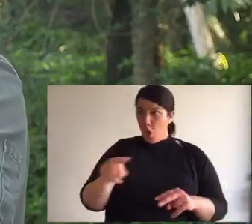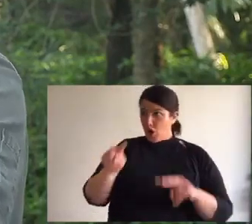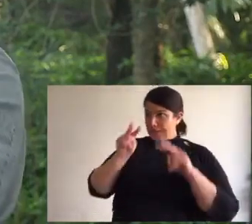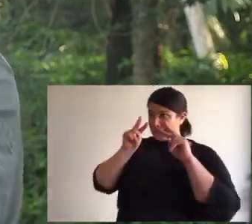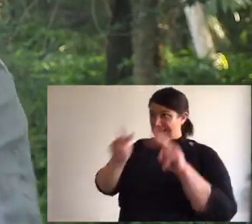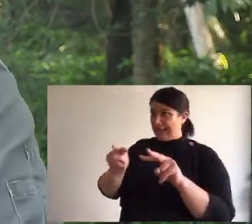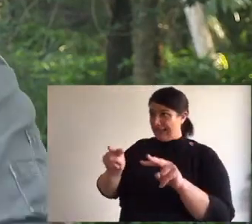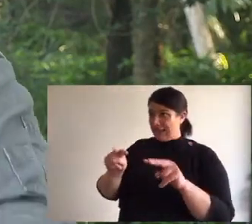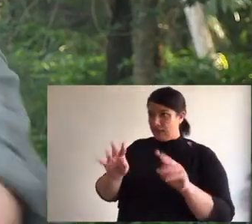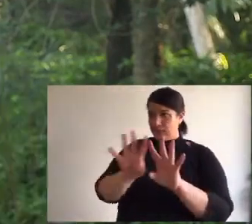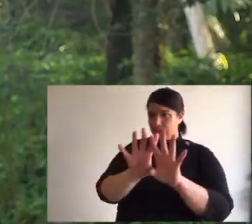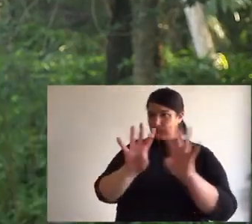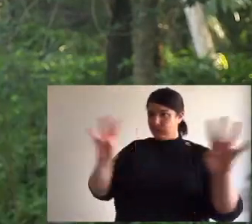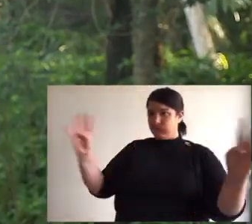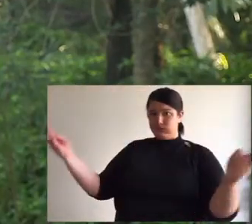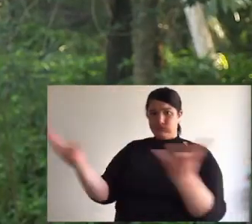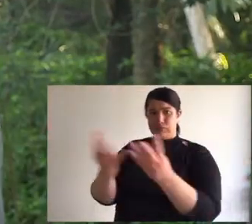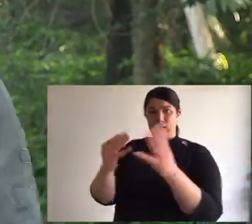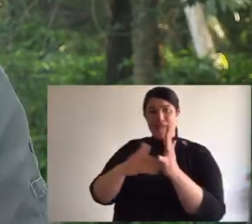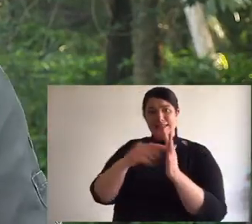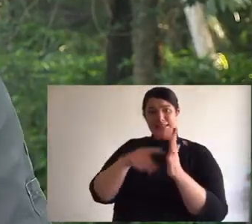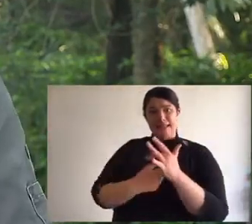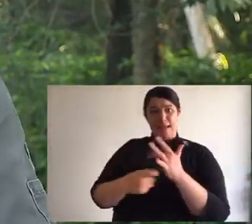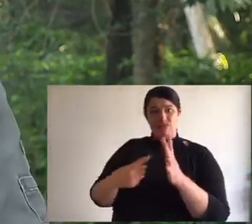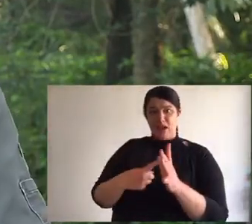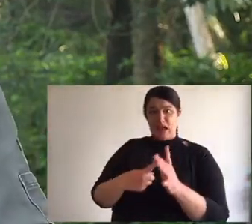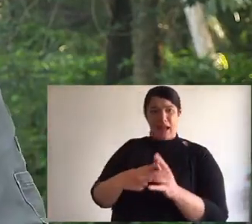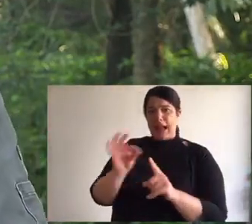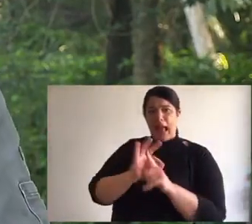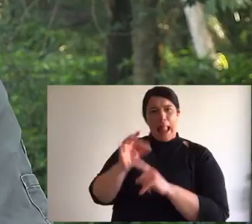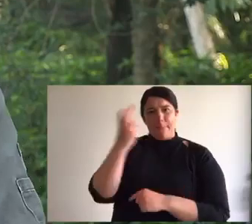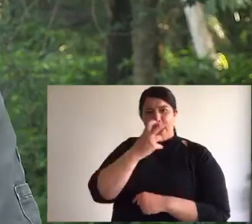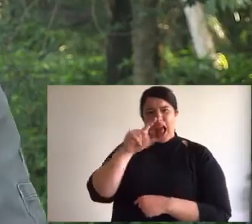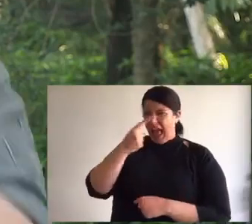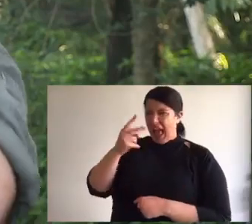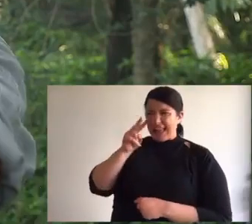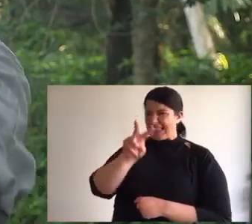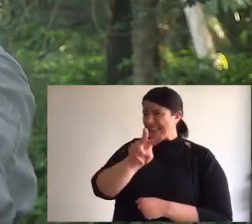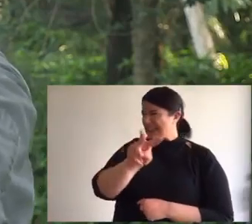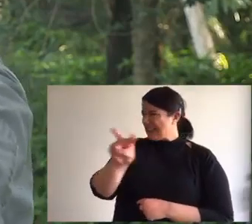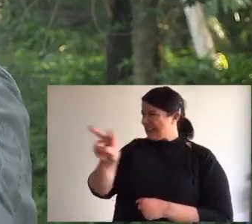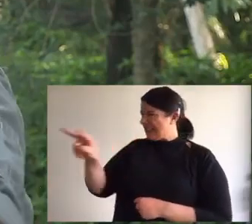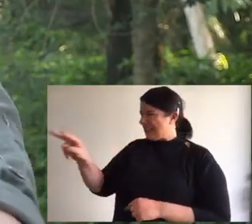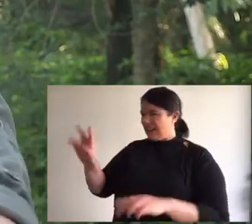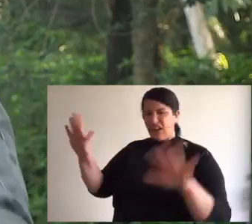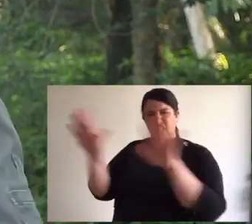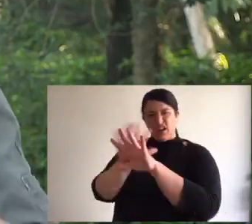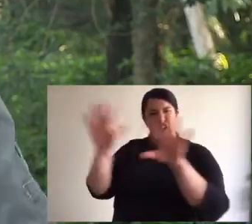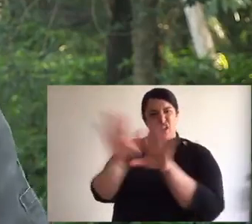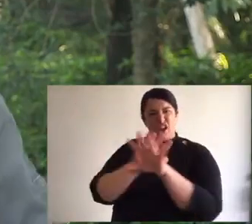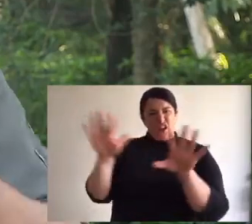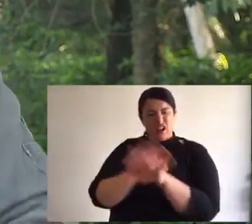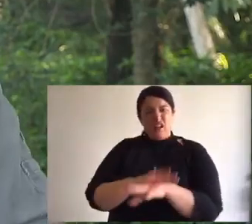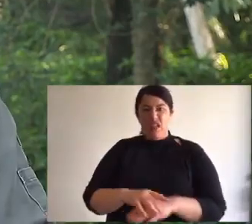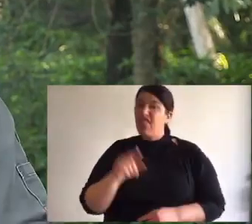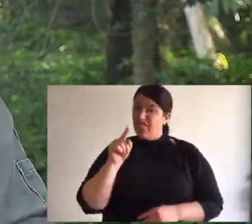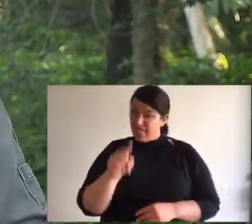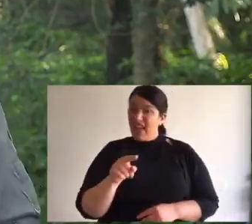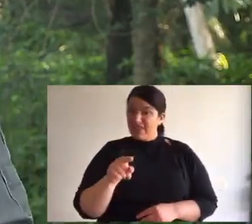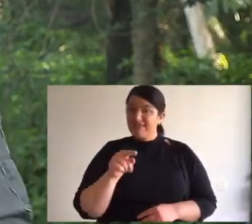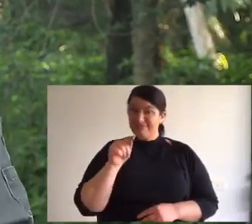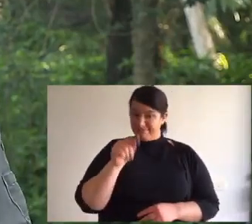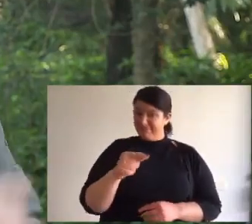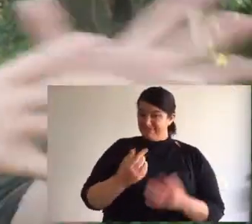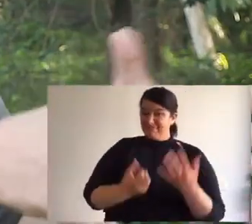zebras, they see a herd of zebra and they can't pick one from the other because it's all disrupted by the black and white stripes.